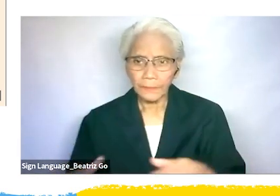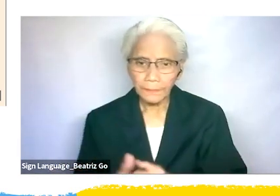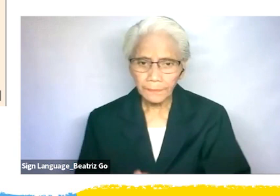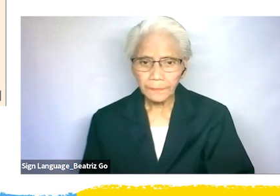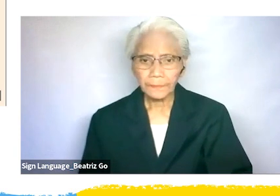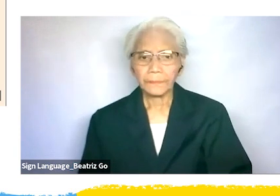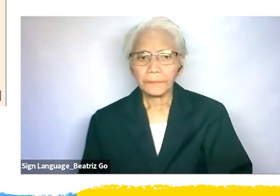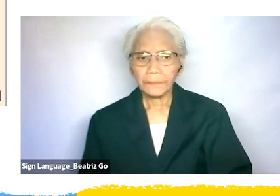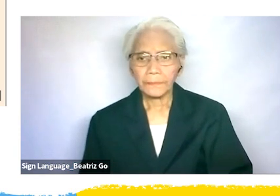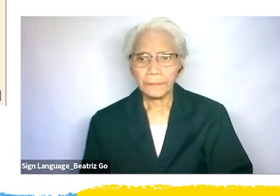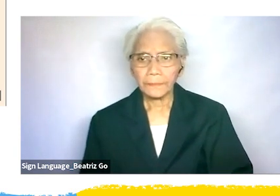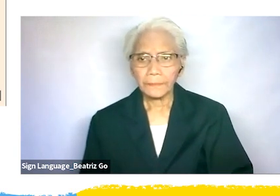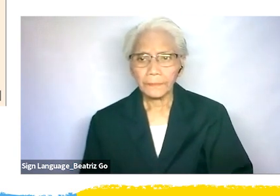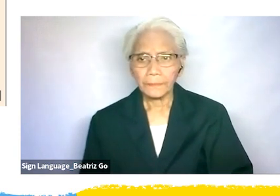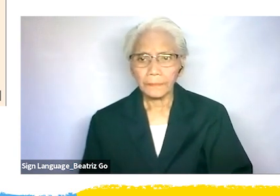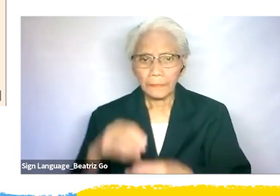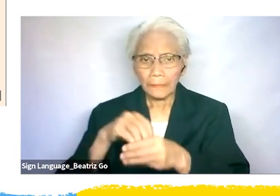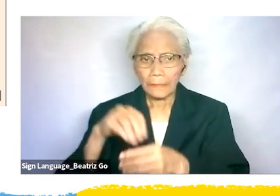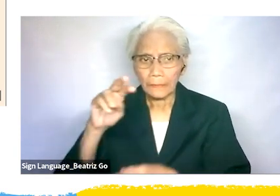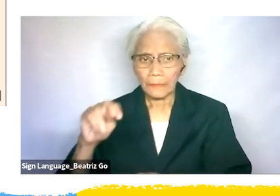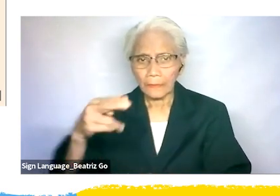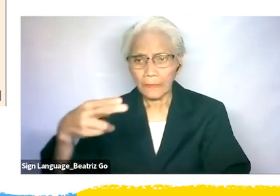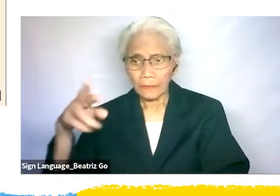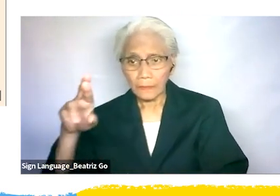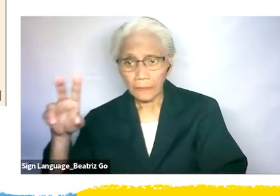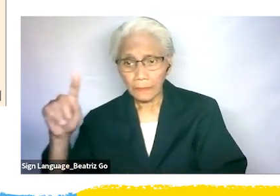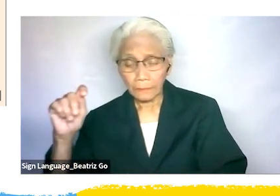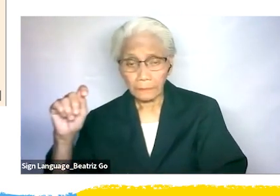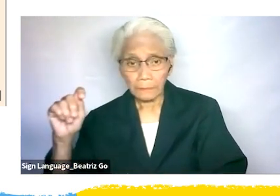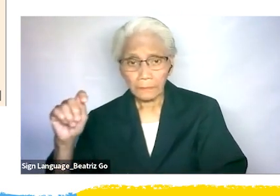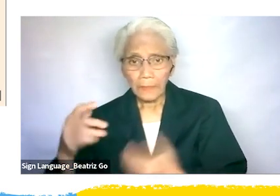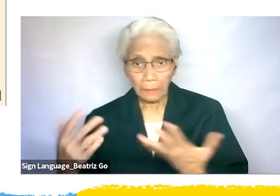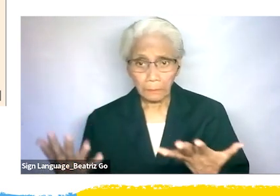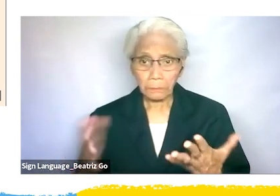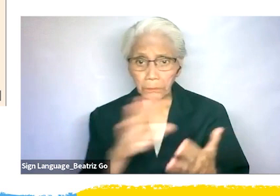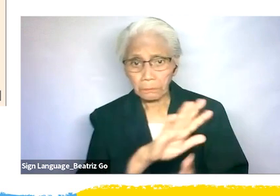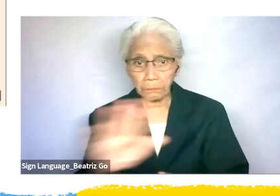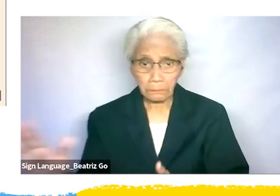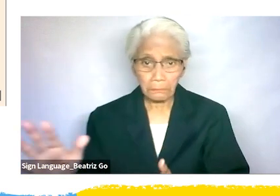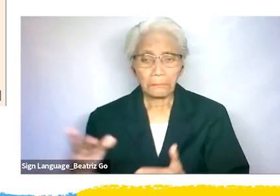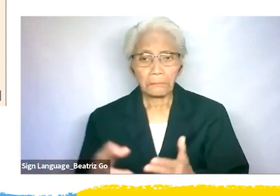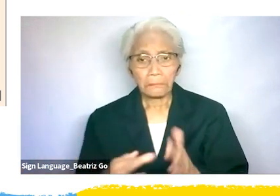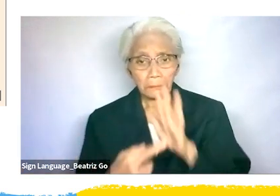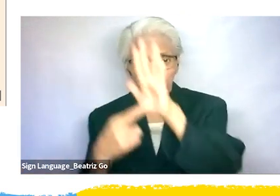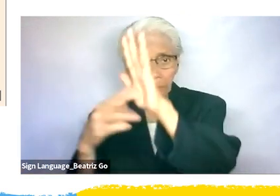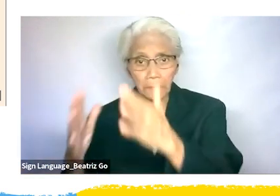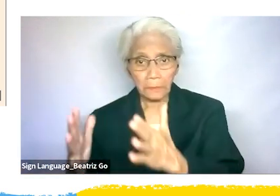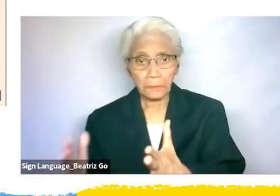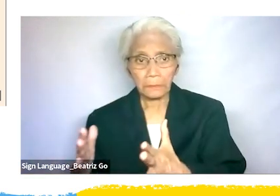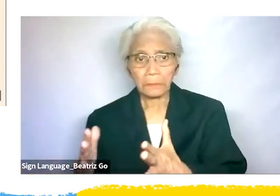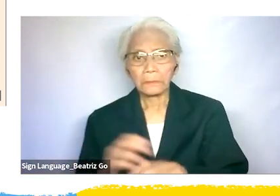The NHRCT then hosted a forum with representatives from various government agencies,